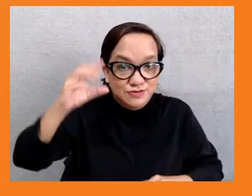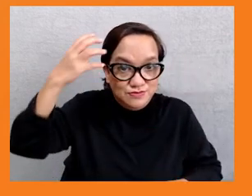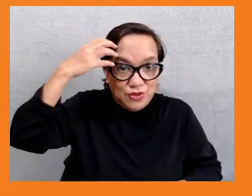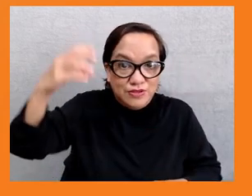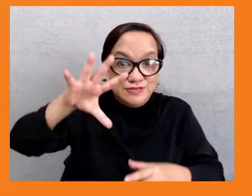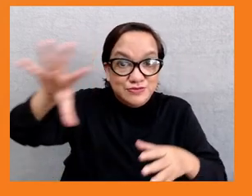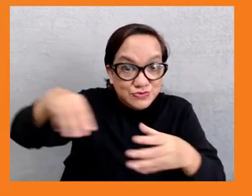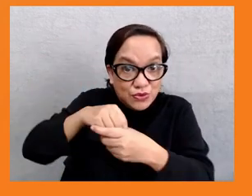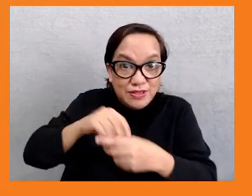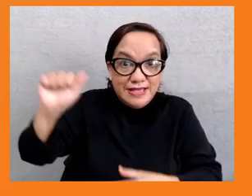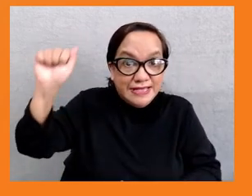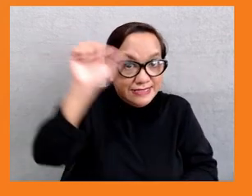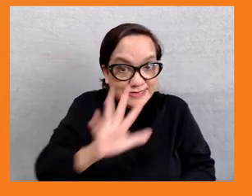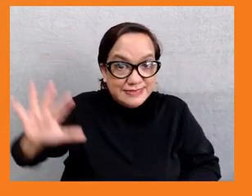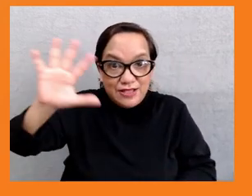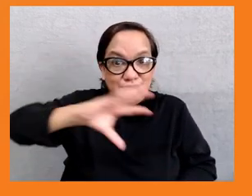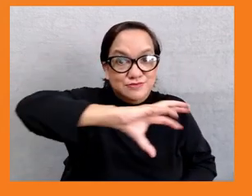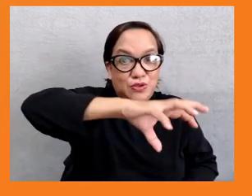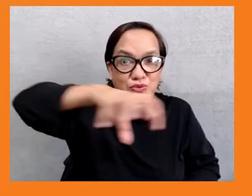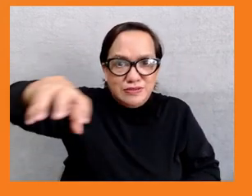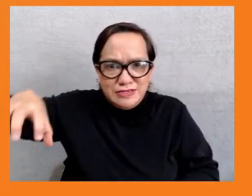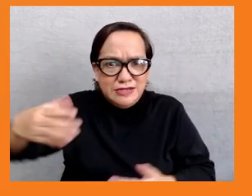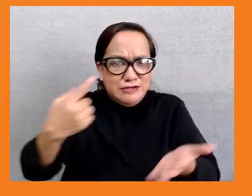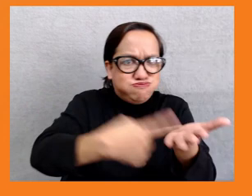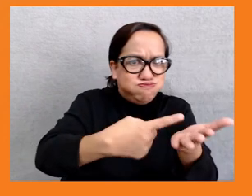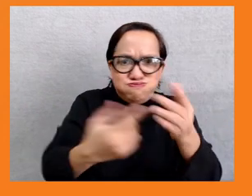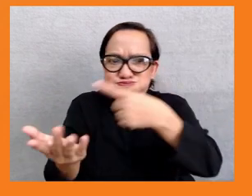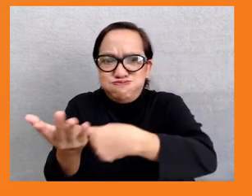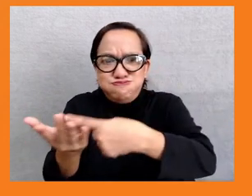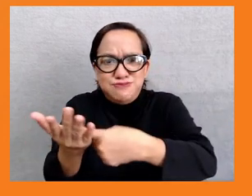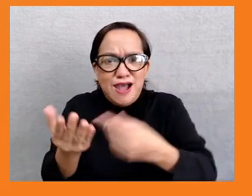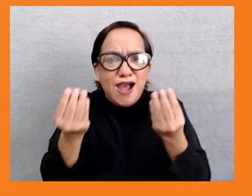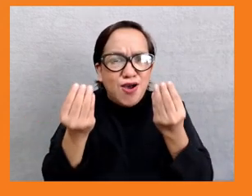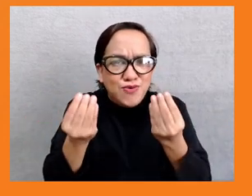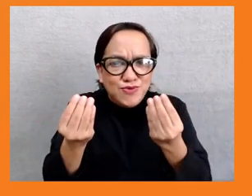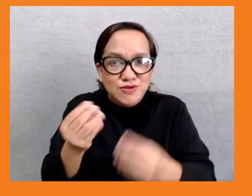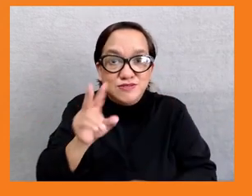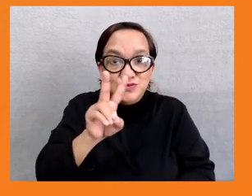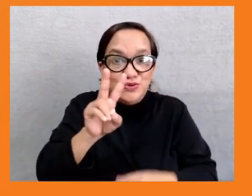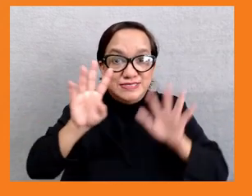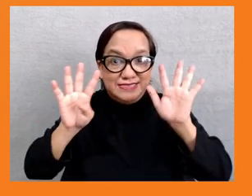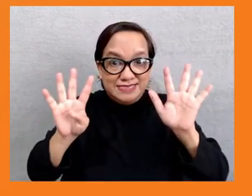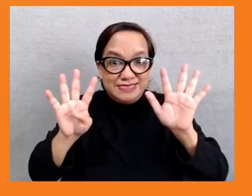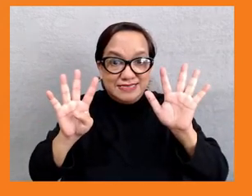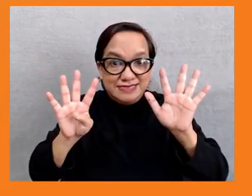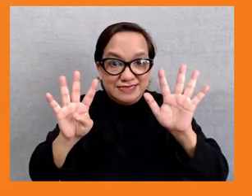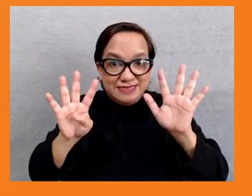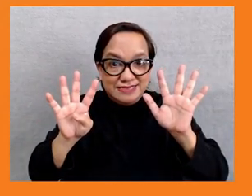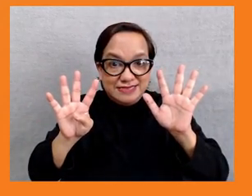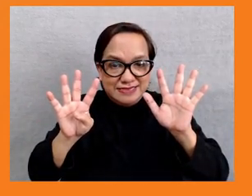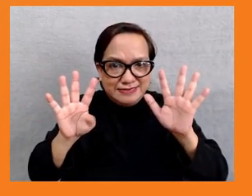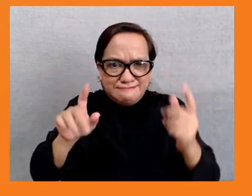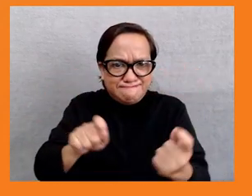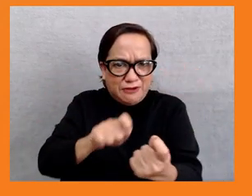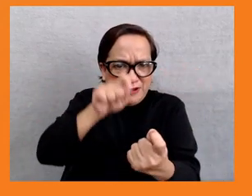talking about focuses in particular on 29 of these. It excludes the Pacific because we'll be putting out a Pacific briefing for a Pacific focused